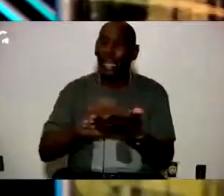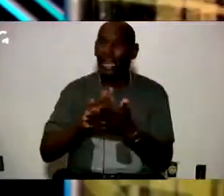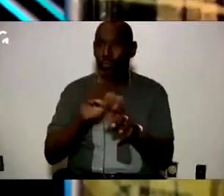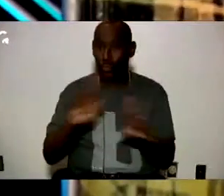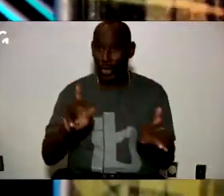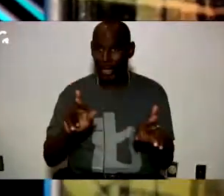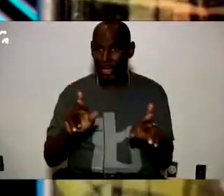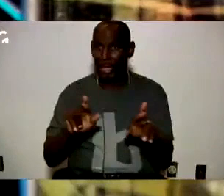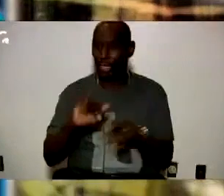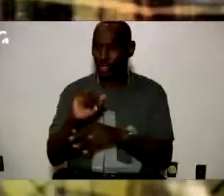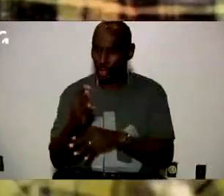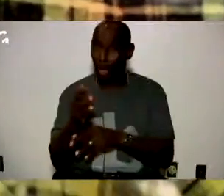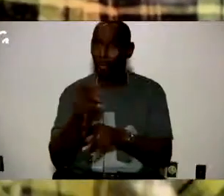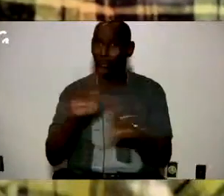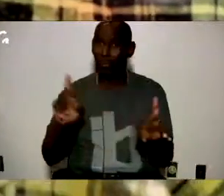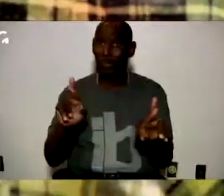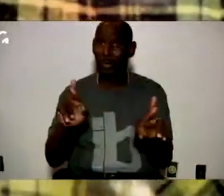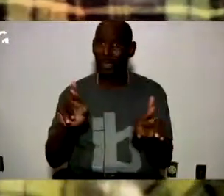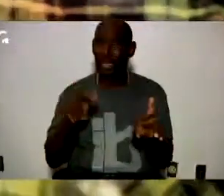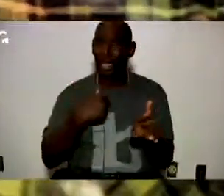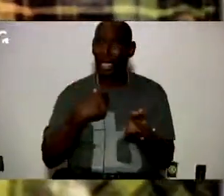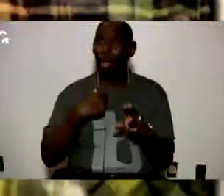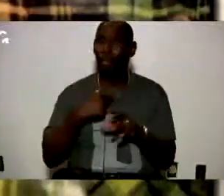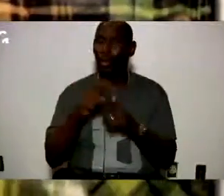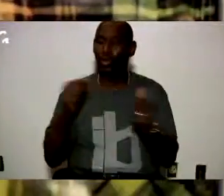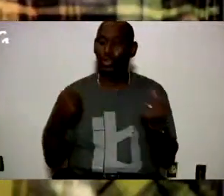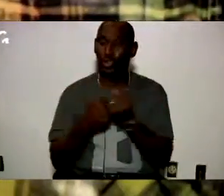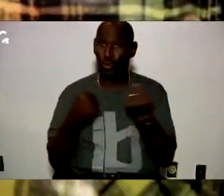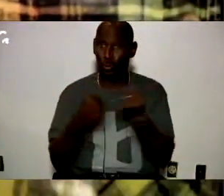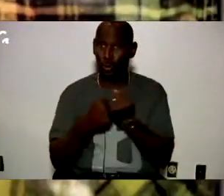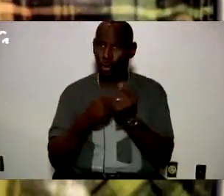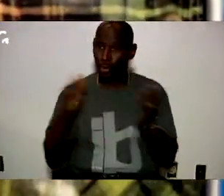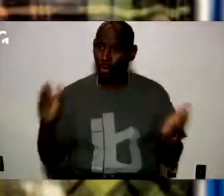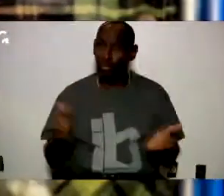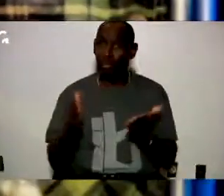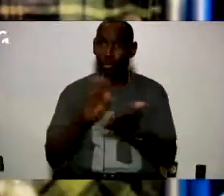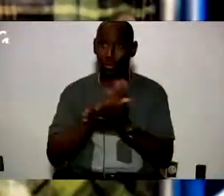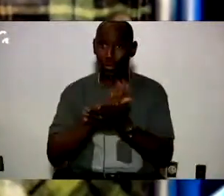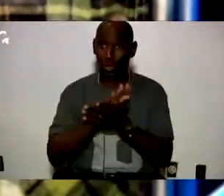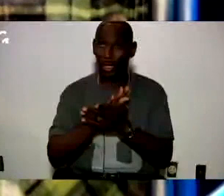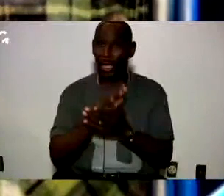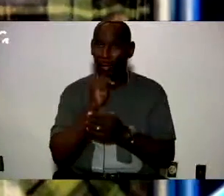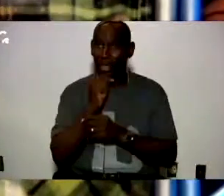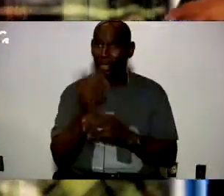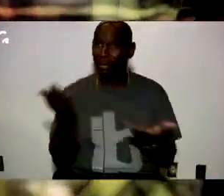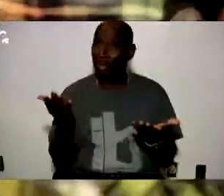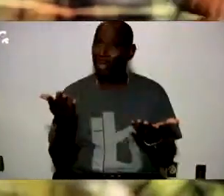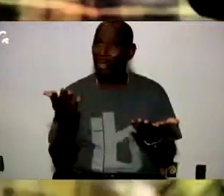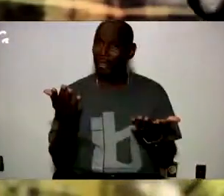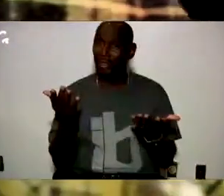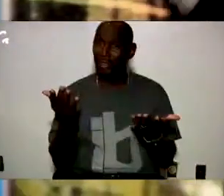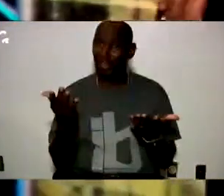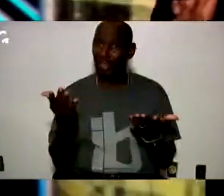that's important I'm a big fan of the initiatives on career and tech I'm not saying career and technical or career and technology